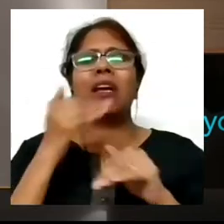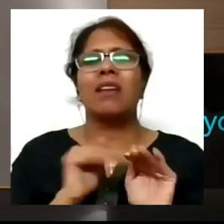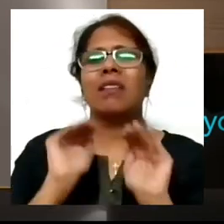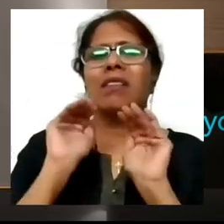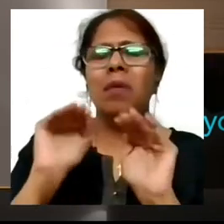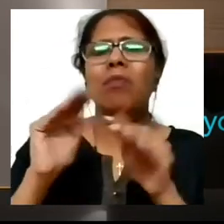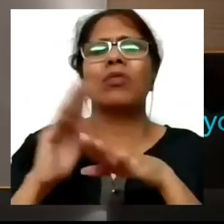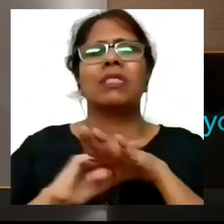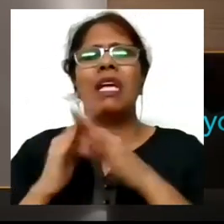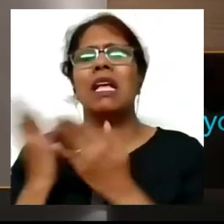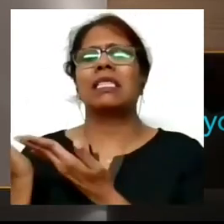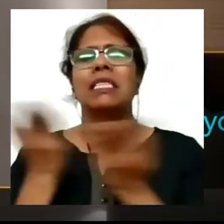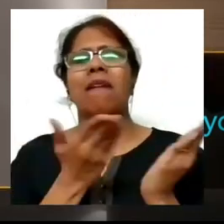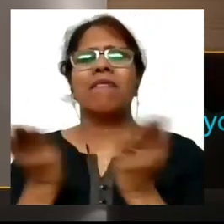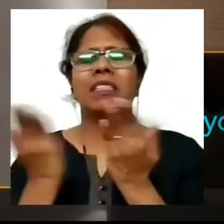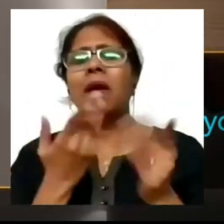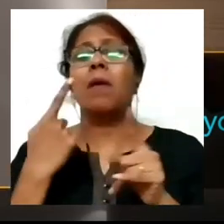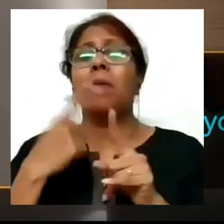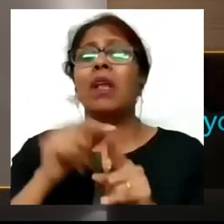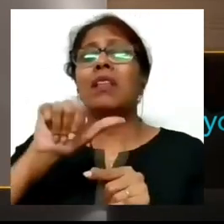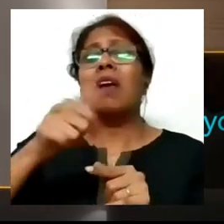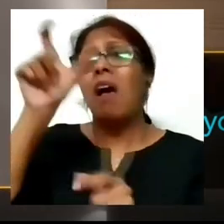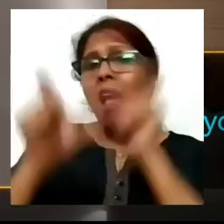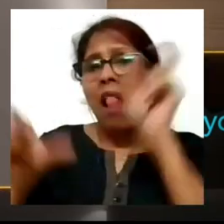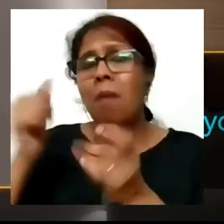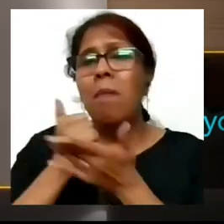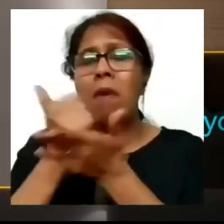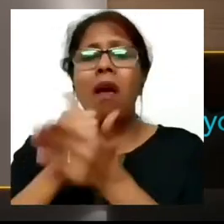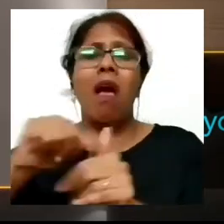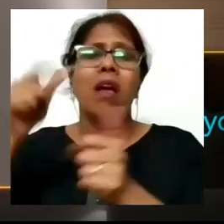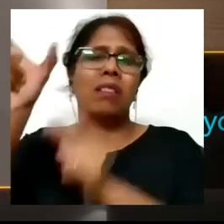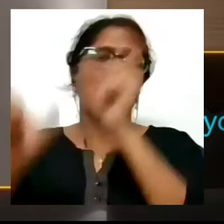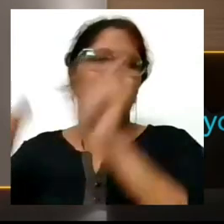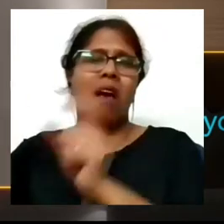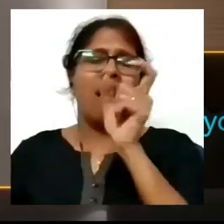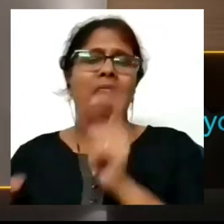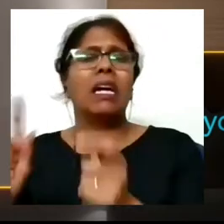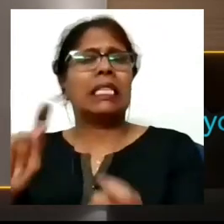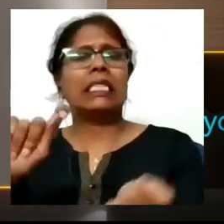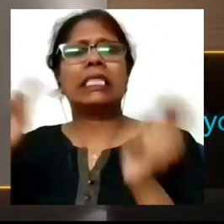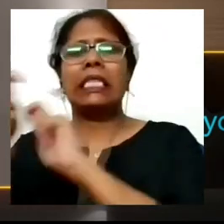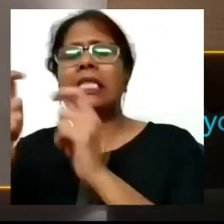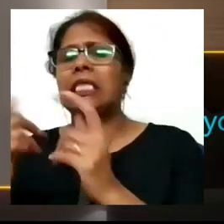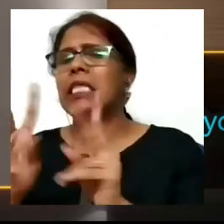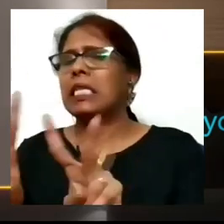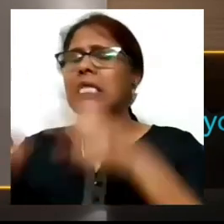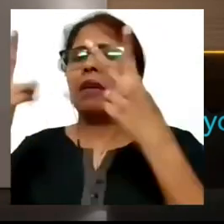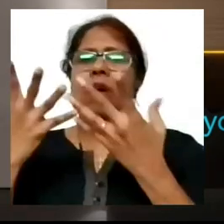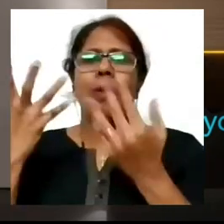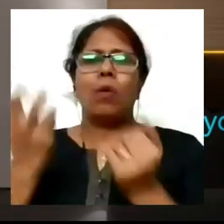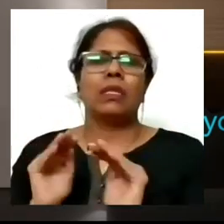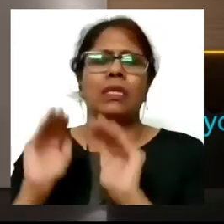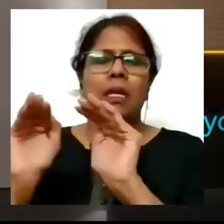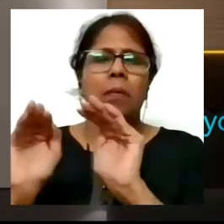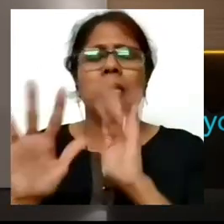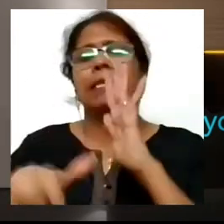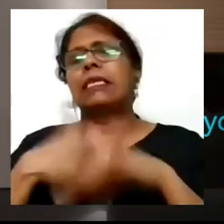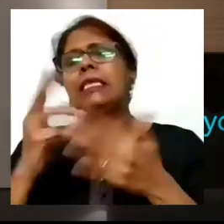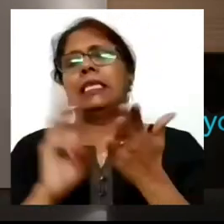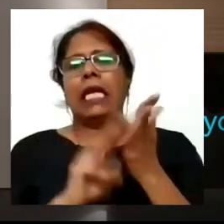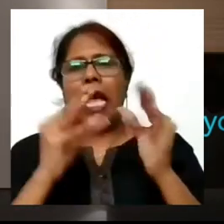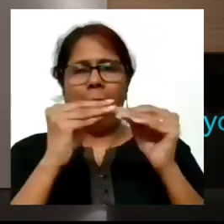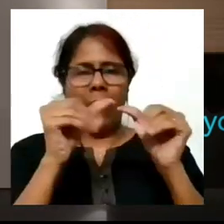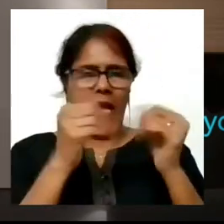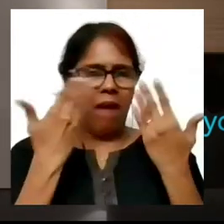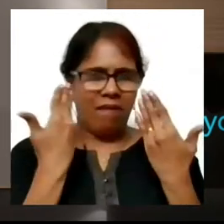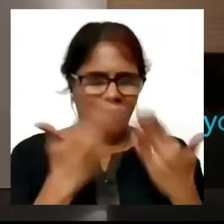a difference to someone else's life and I after my MBA I worked for a company called Cadbury I'm sure